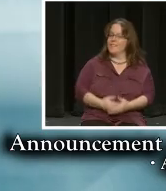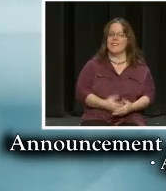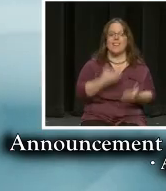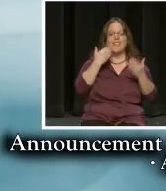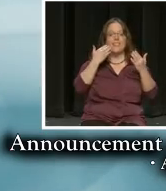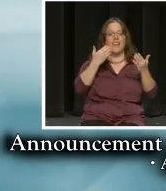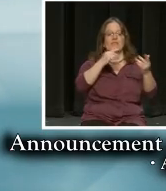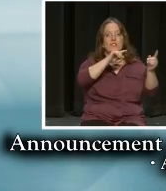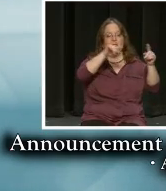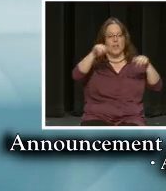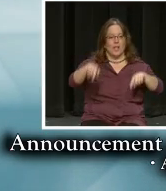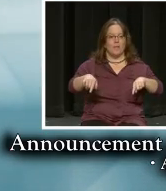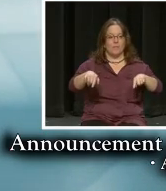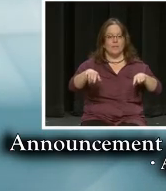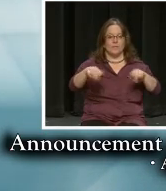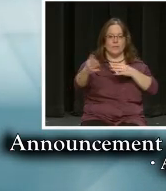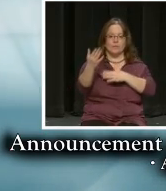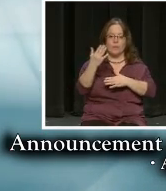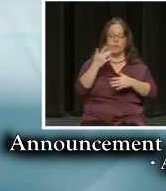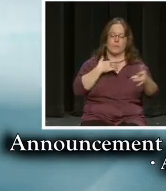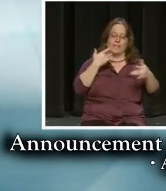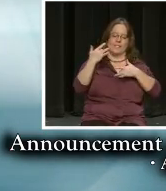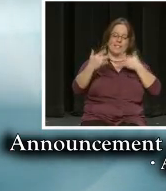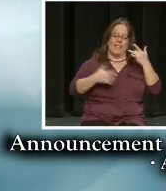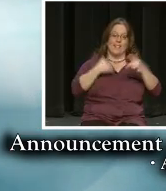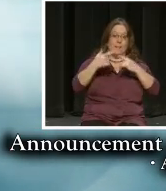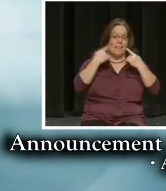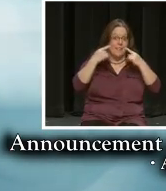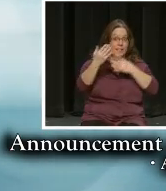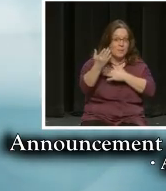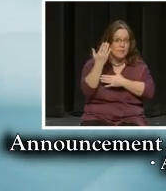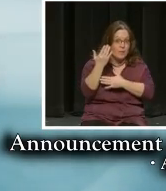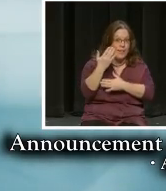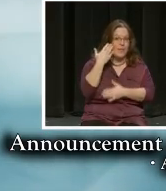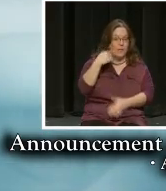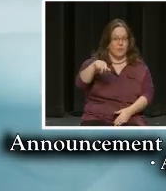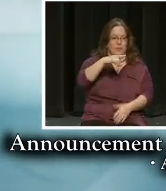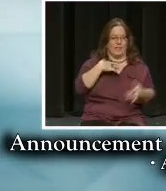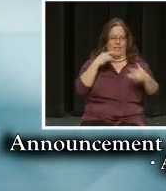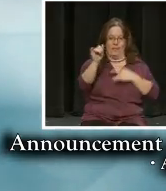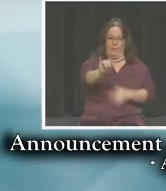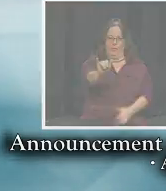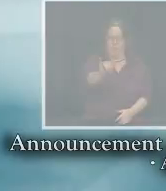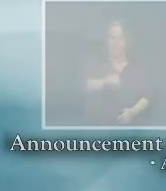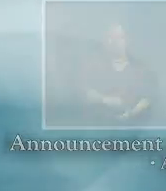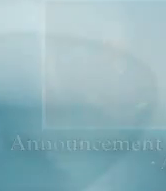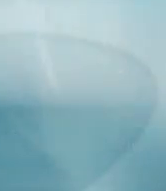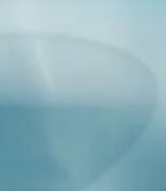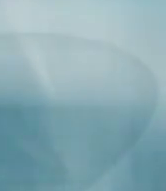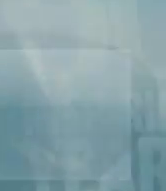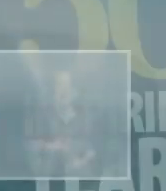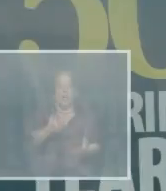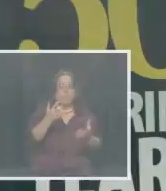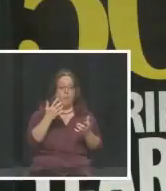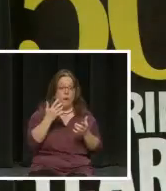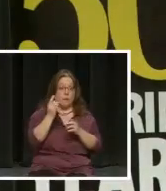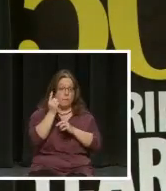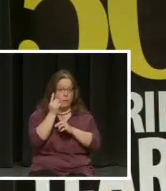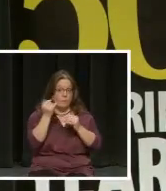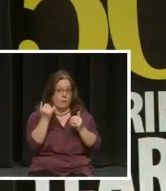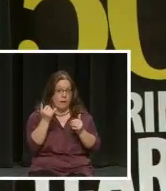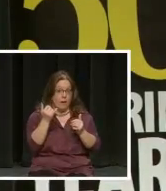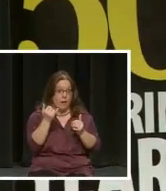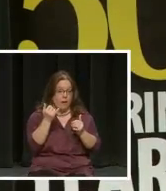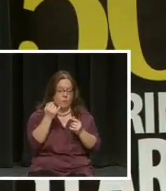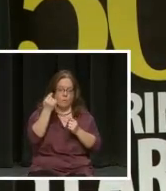Thank you so much for being with us. We're so excited about our announcement this morning and I know you are as well. I do want to take a moment to